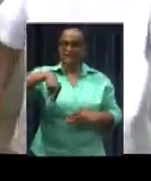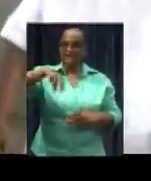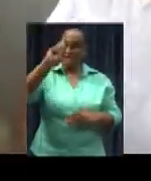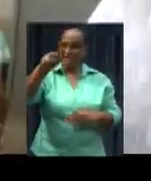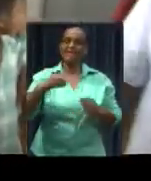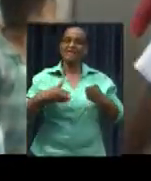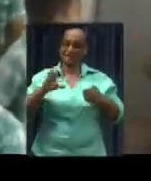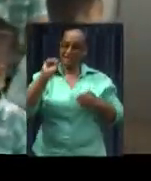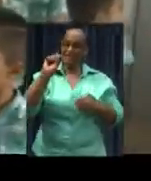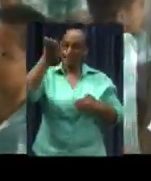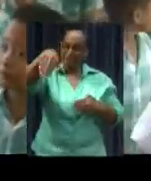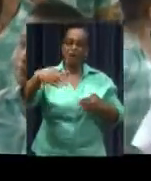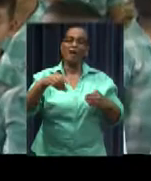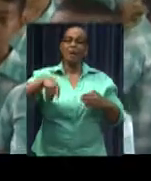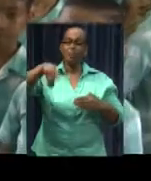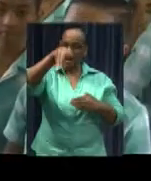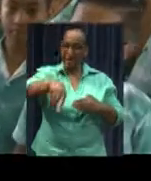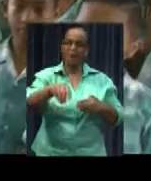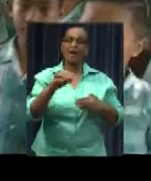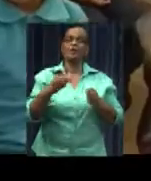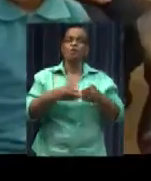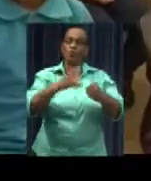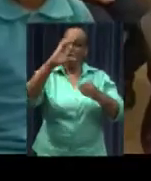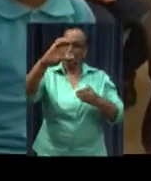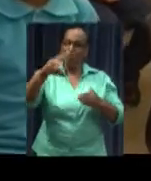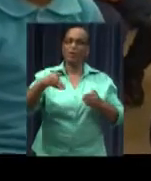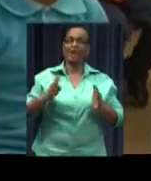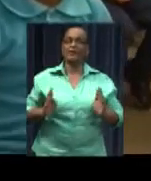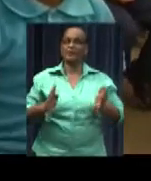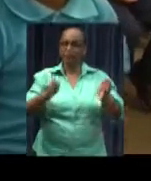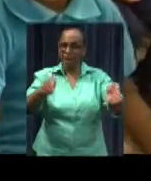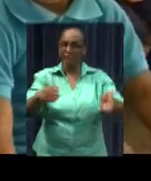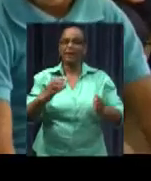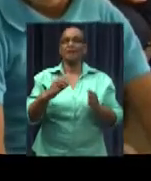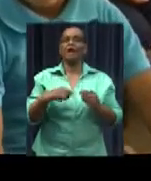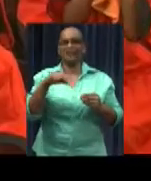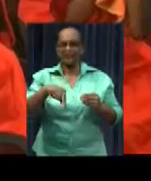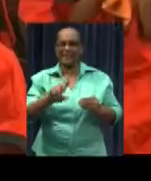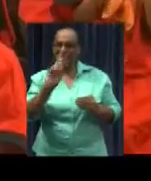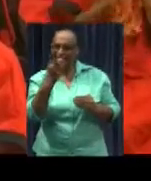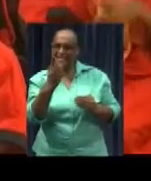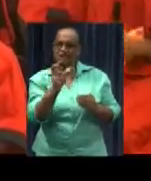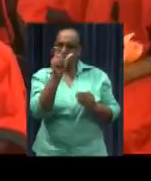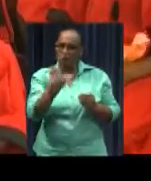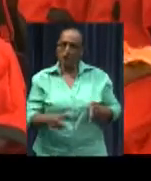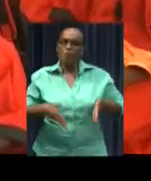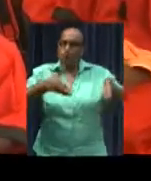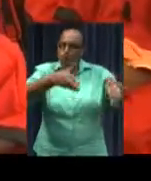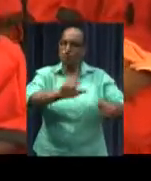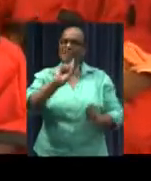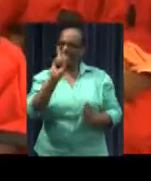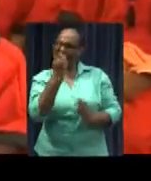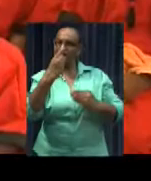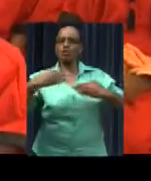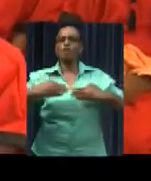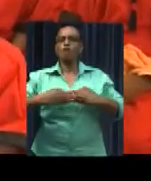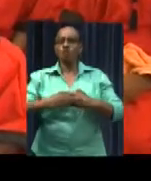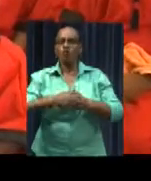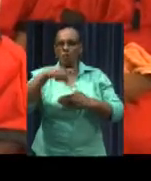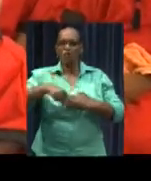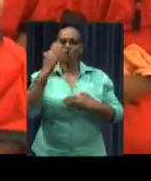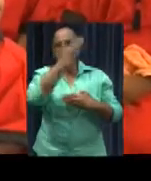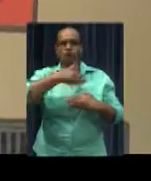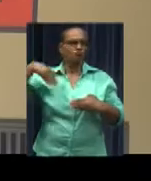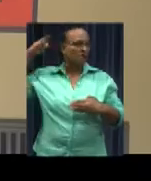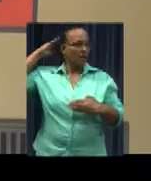in Ikeri, Koroni, Saramaka, Paramaribo, Komewijne, Wanika and Para got a visit from the